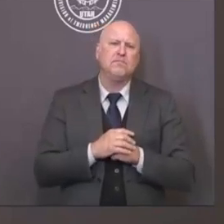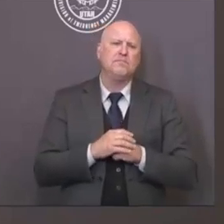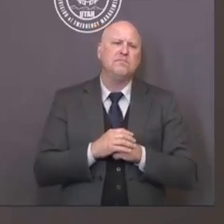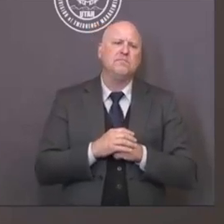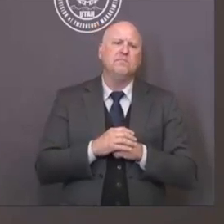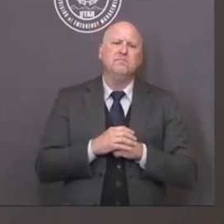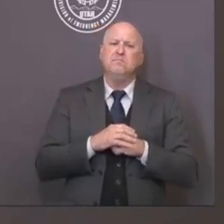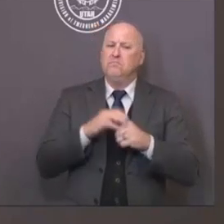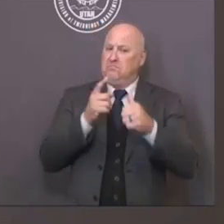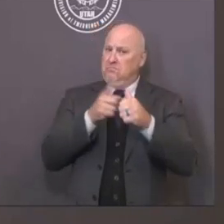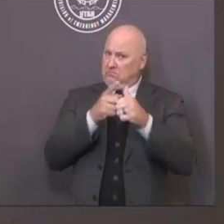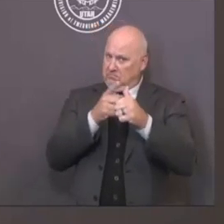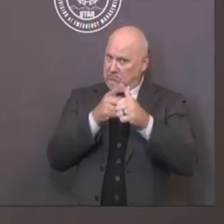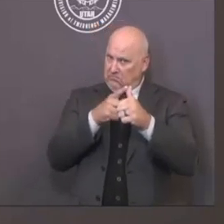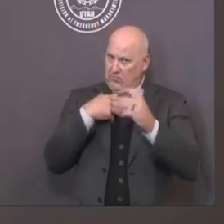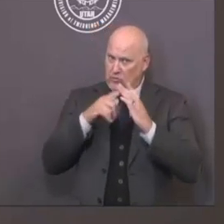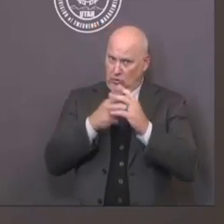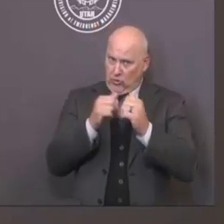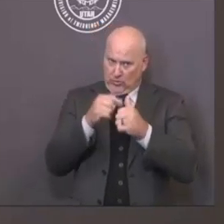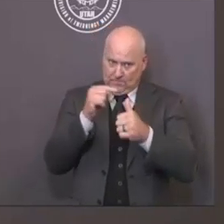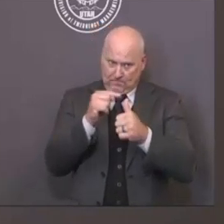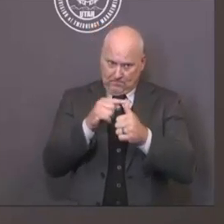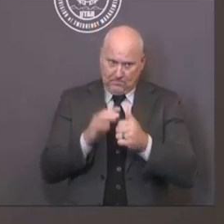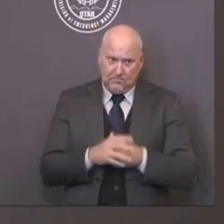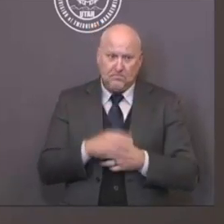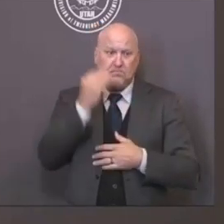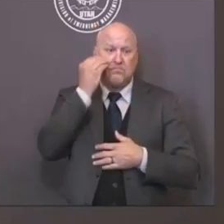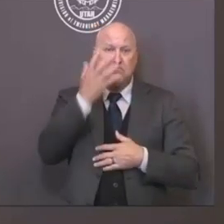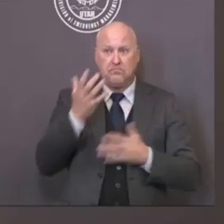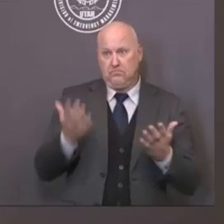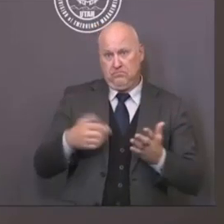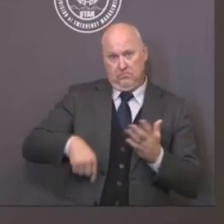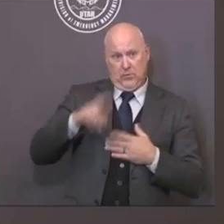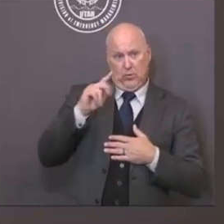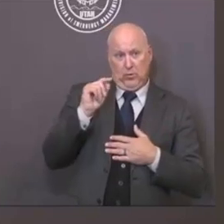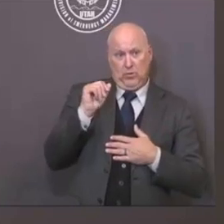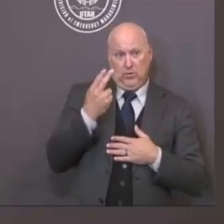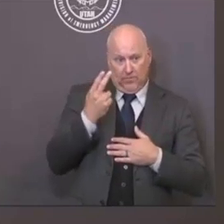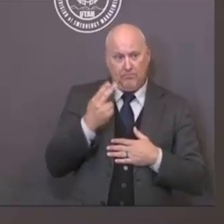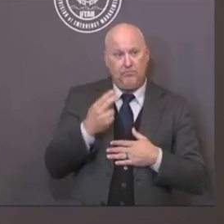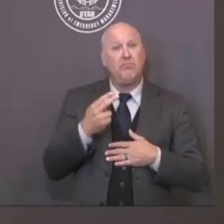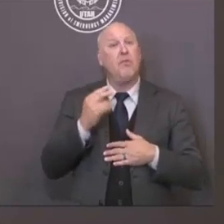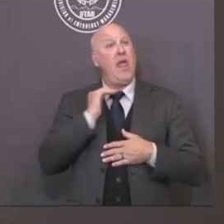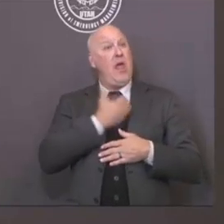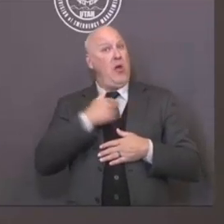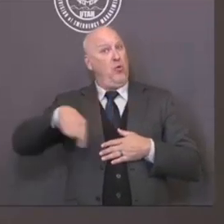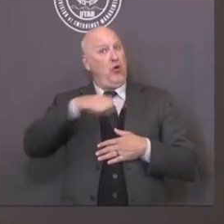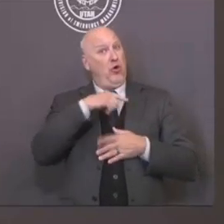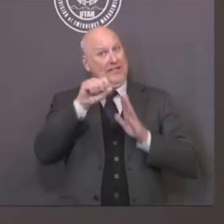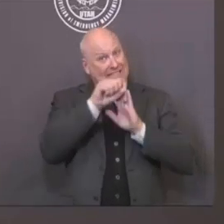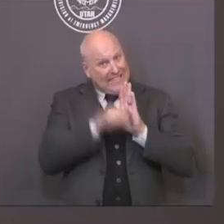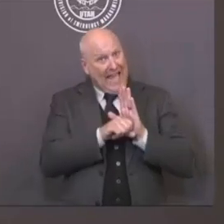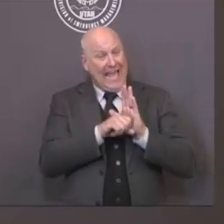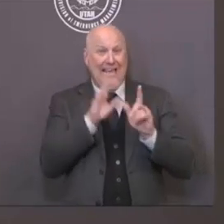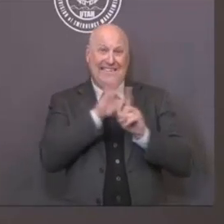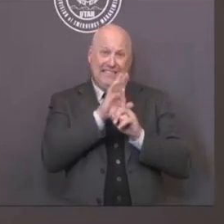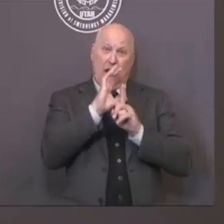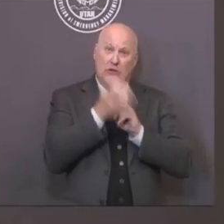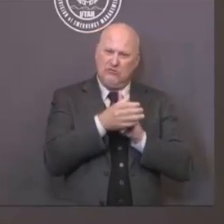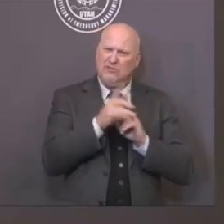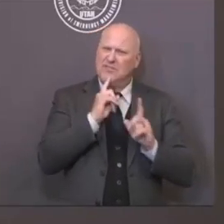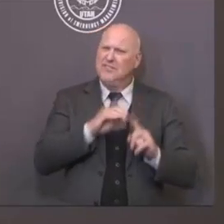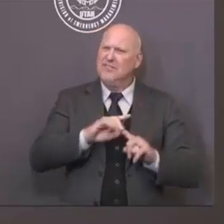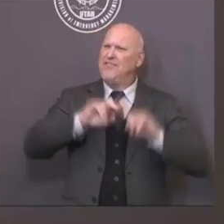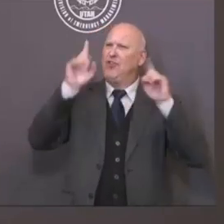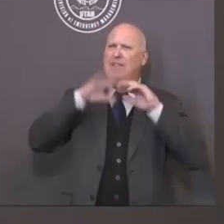One, the culture of Utah is one that's fairly unique in that we, in fact, for the last 13, 14 years, have